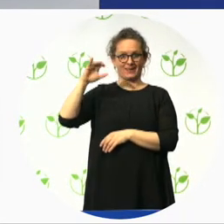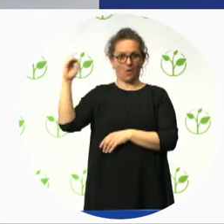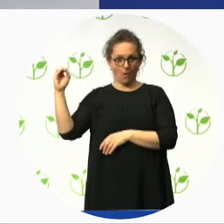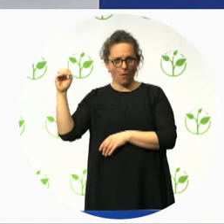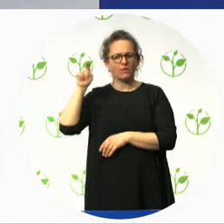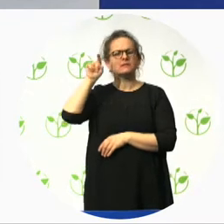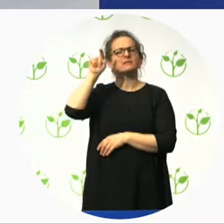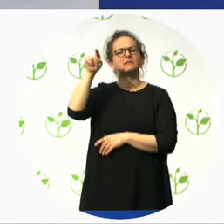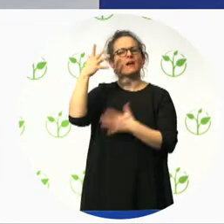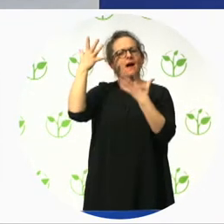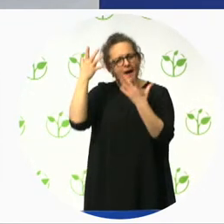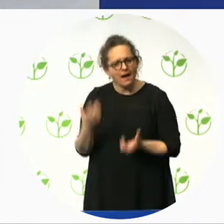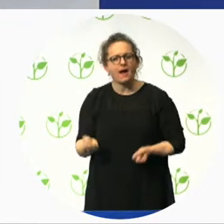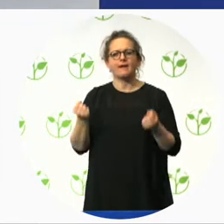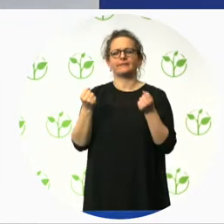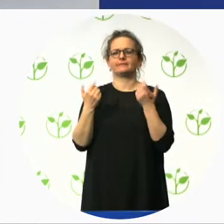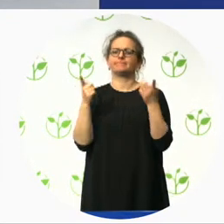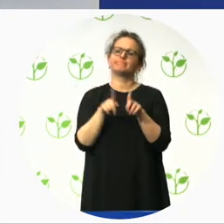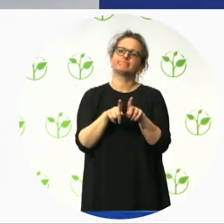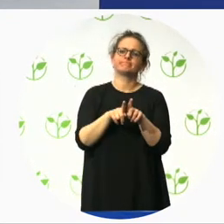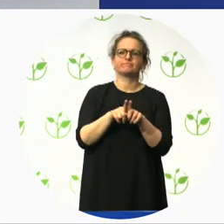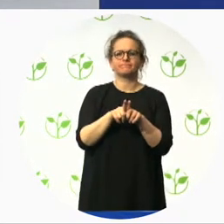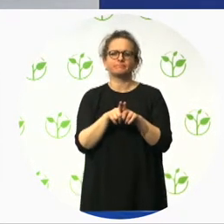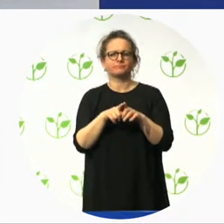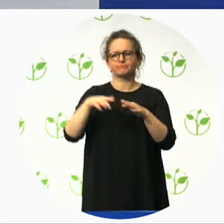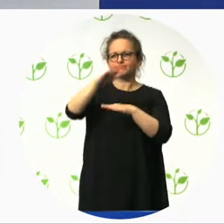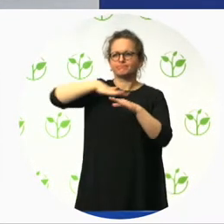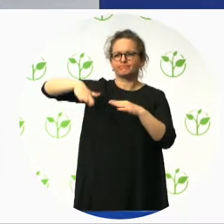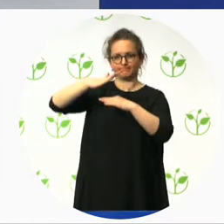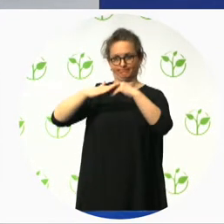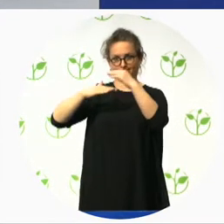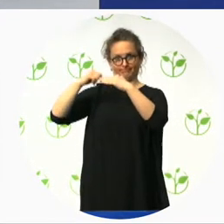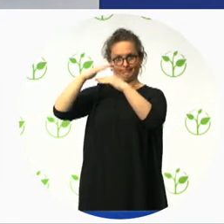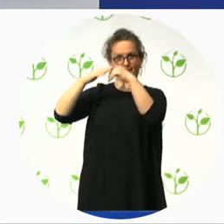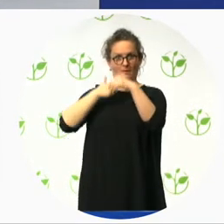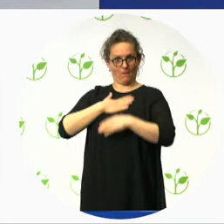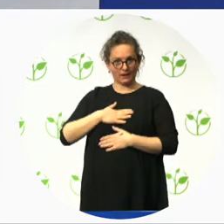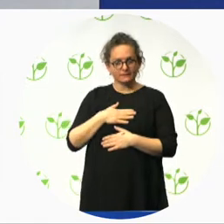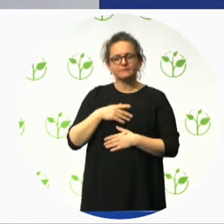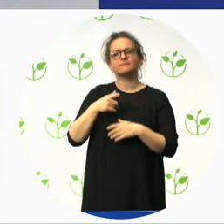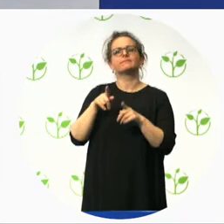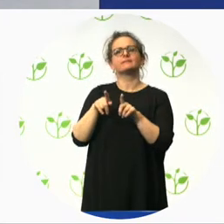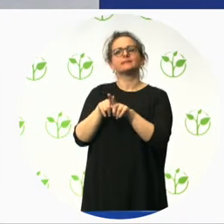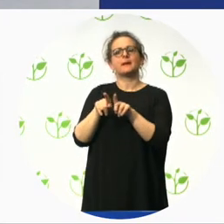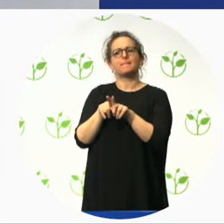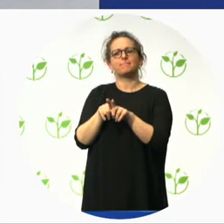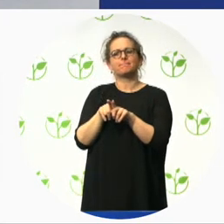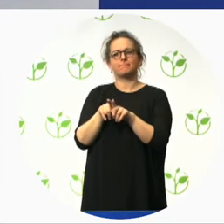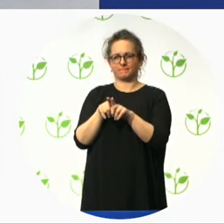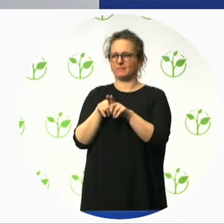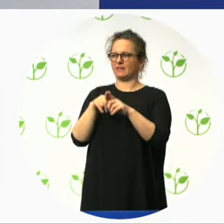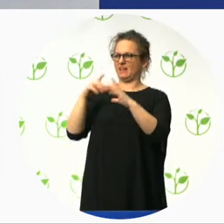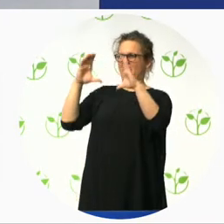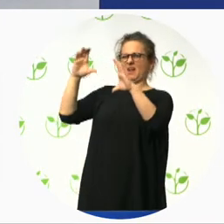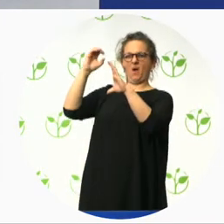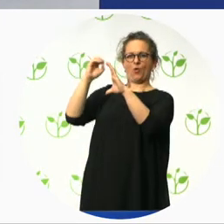in the built environment. Where provincial legislation is not in place, provinces are guided by the Canadian Charter of Rights and